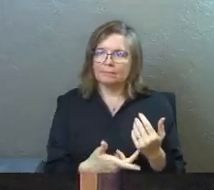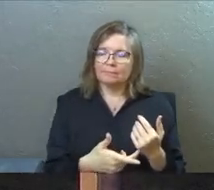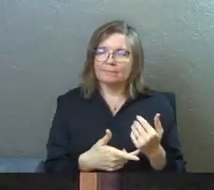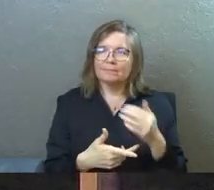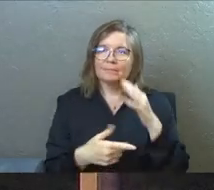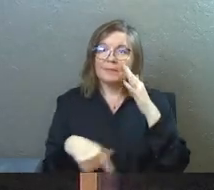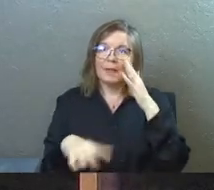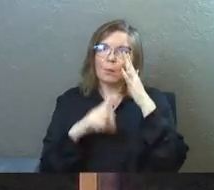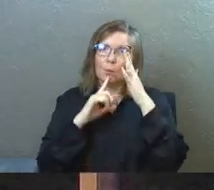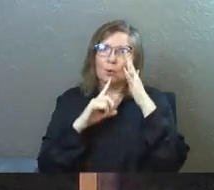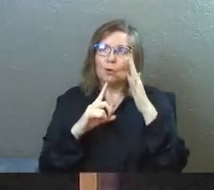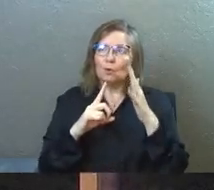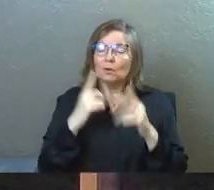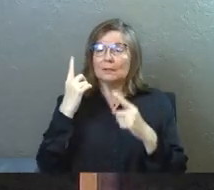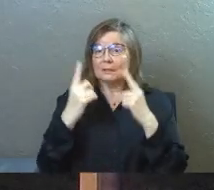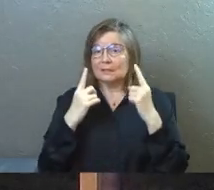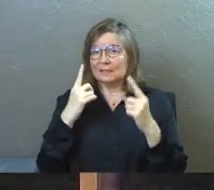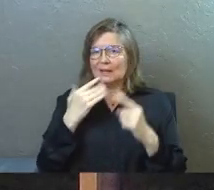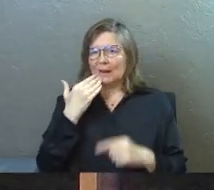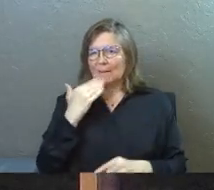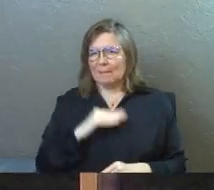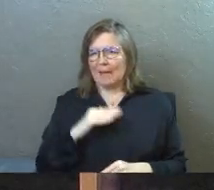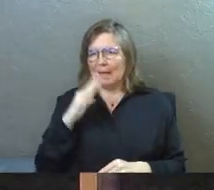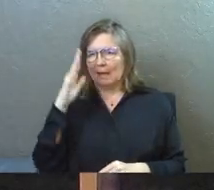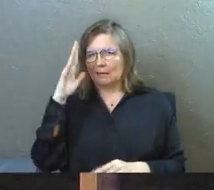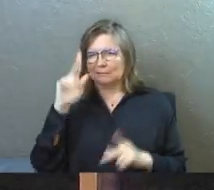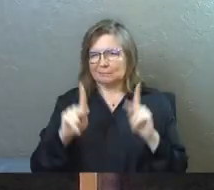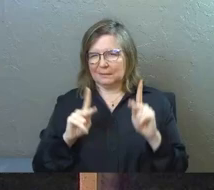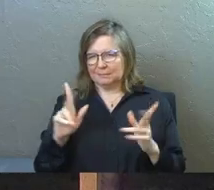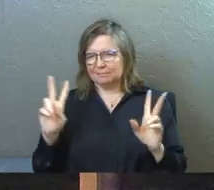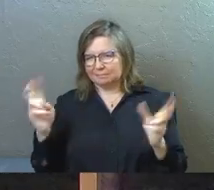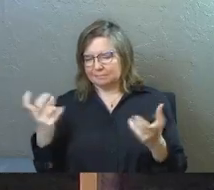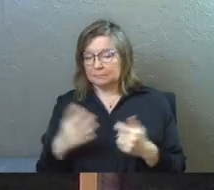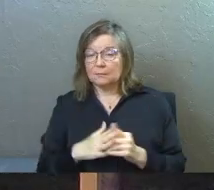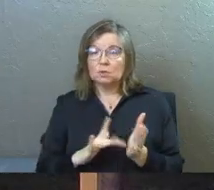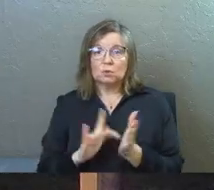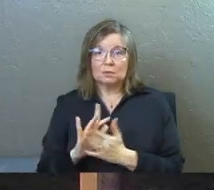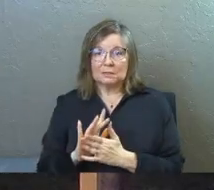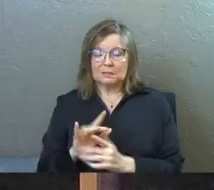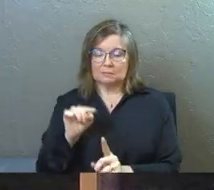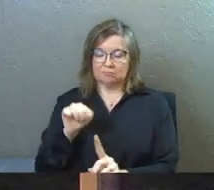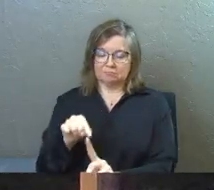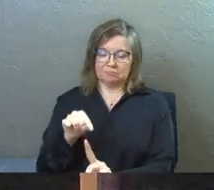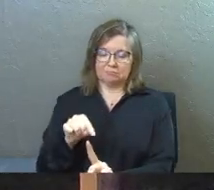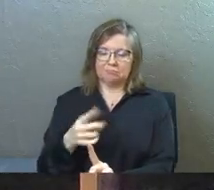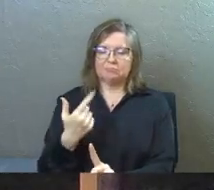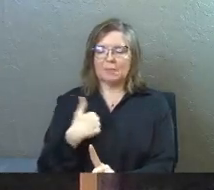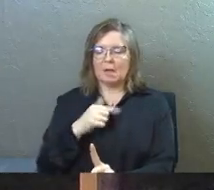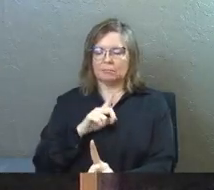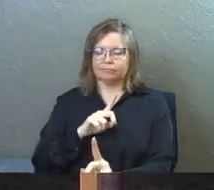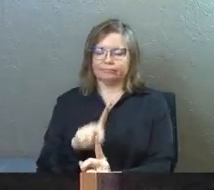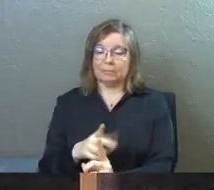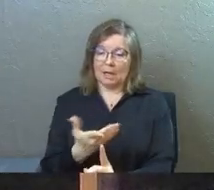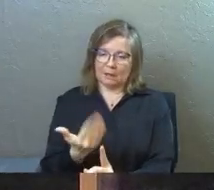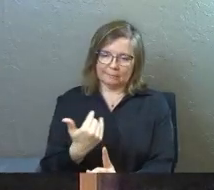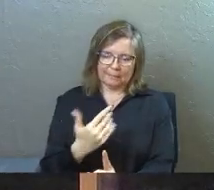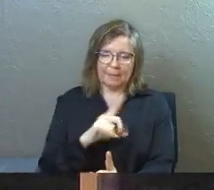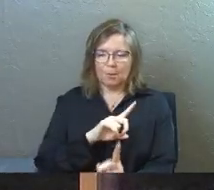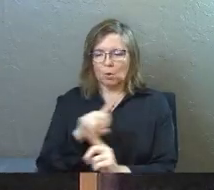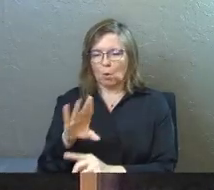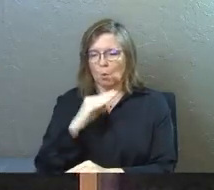They were considered the bad guys. And so Jesus took this bad guy and said, I'm going to come to your house for dinner.